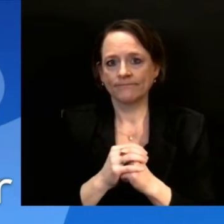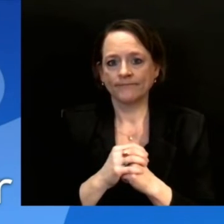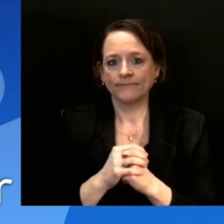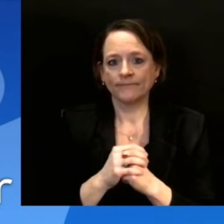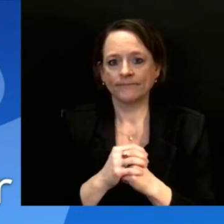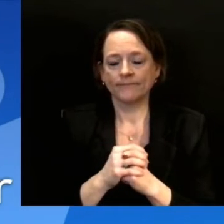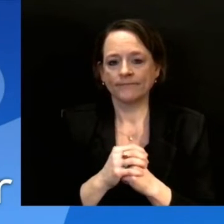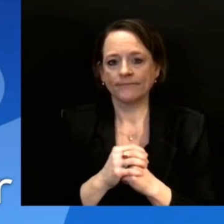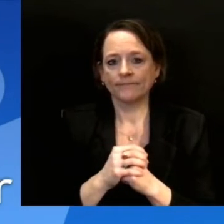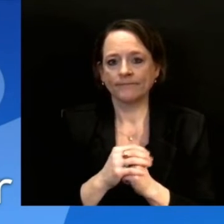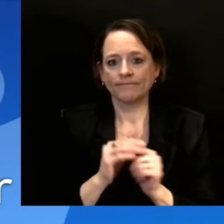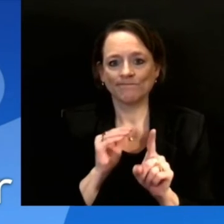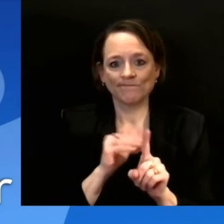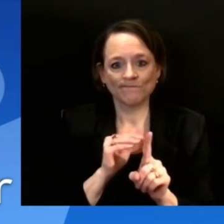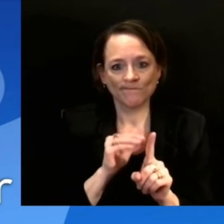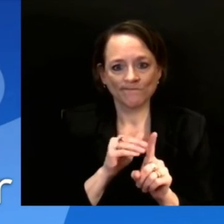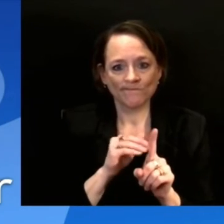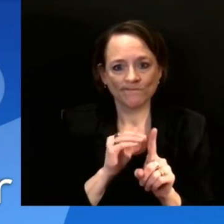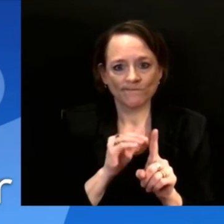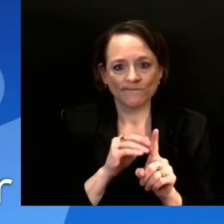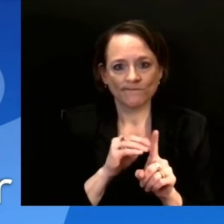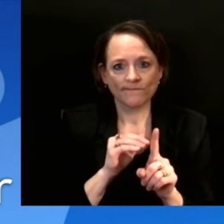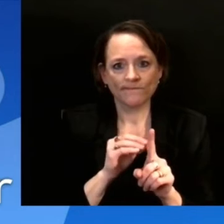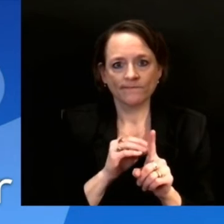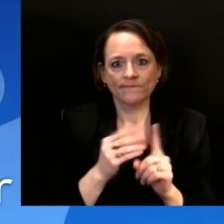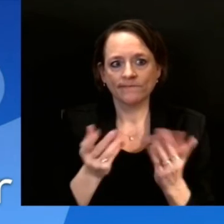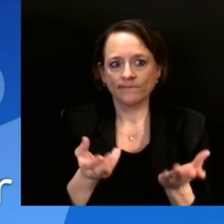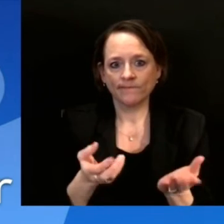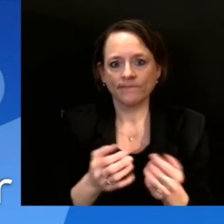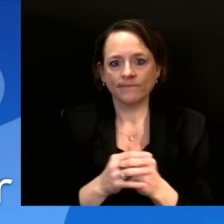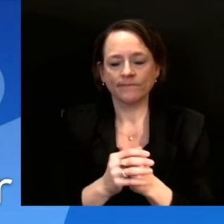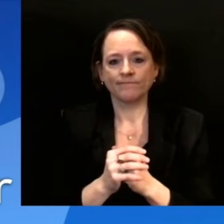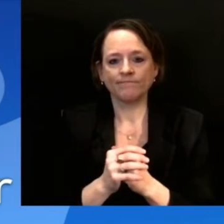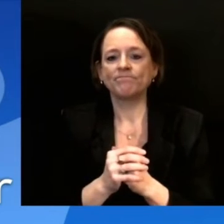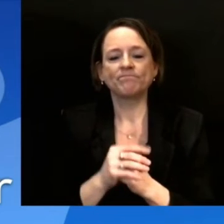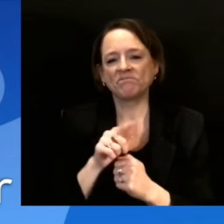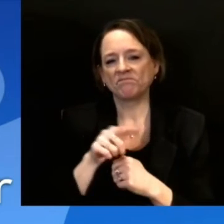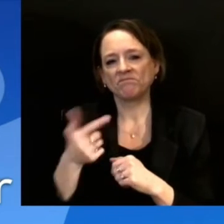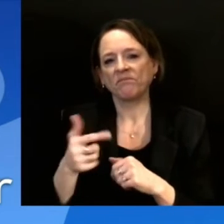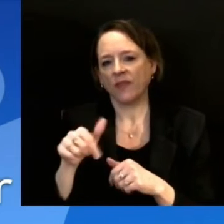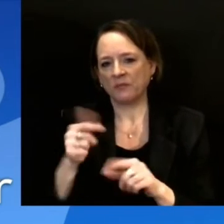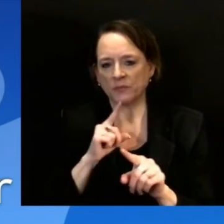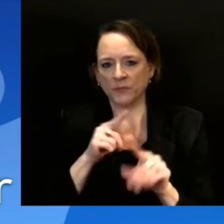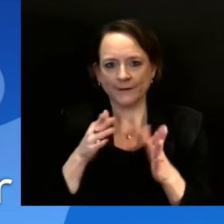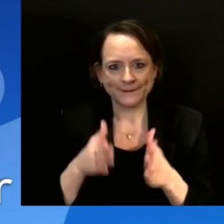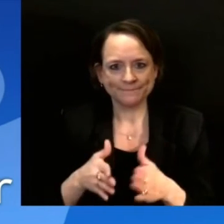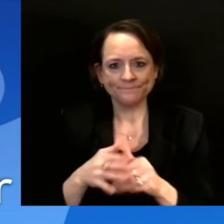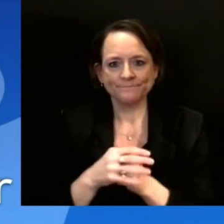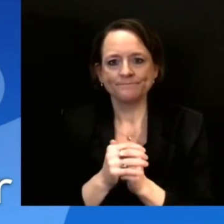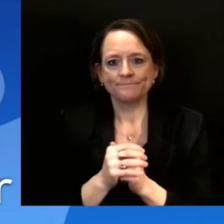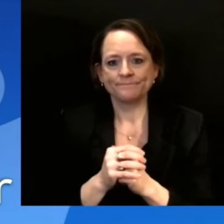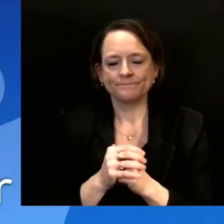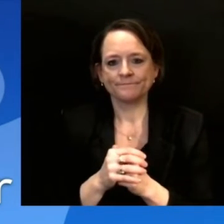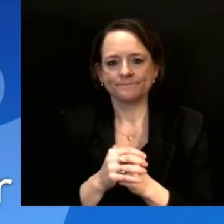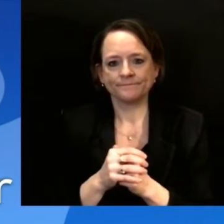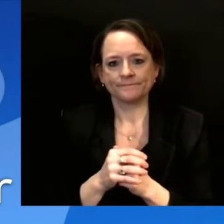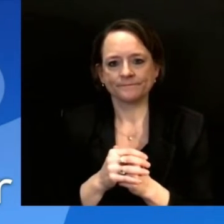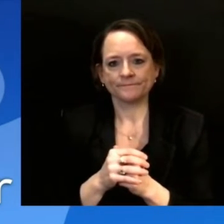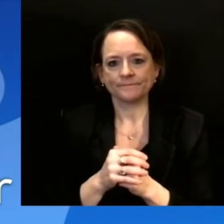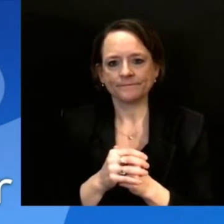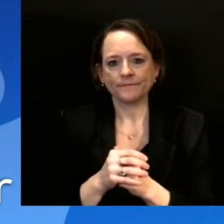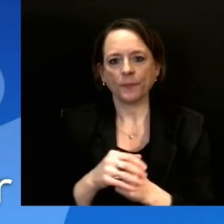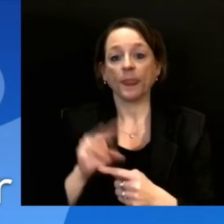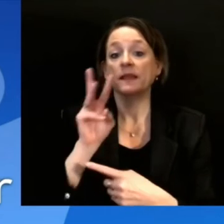CBS 58. All right, we'll try to come back to that outlet. Let's go to Nikki Medanovic, WMTV in